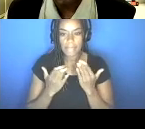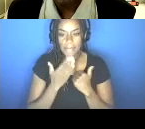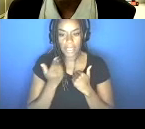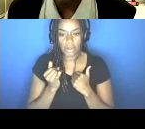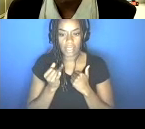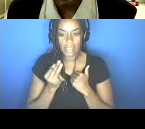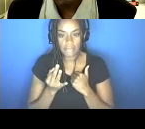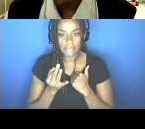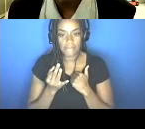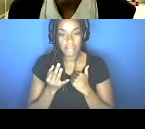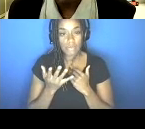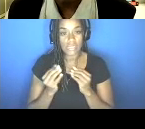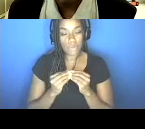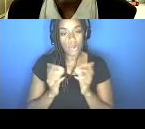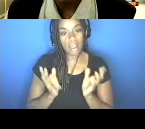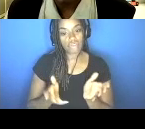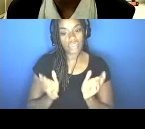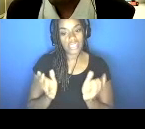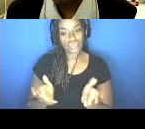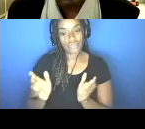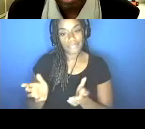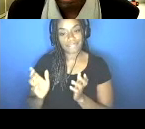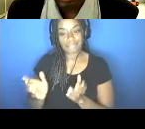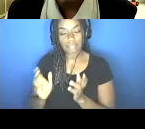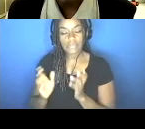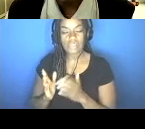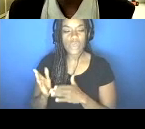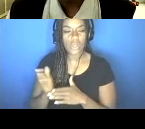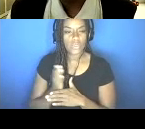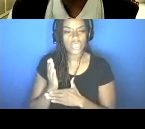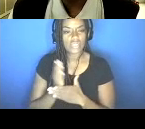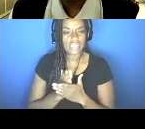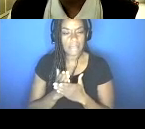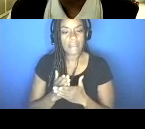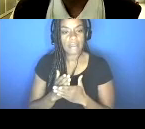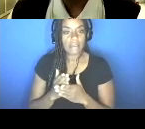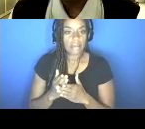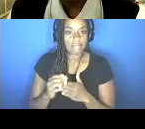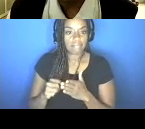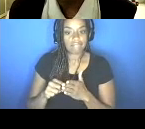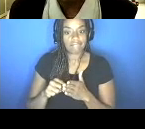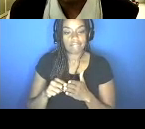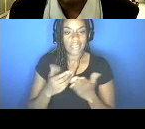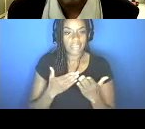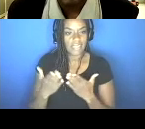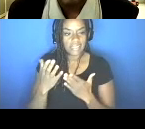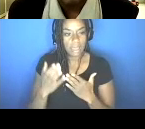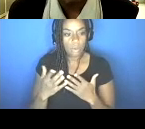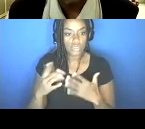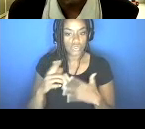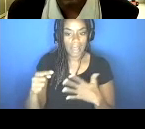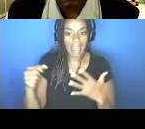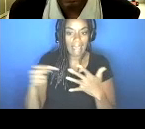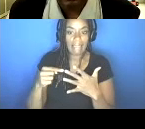conversational. So I want to share some main highlights and kind of bring folks up, you know, bring folks up to speed. And I